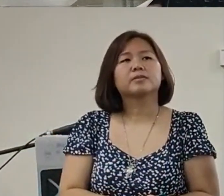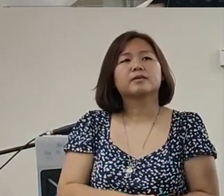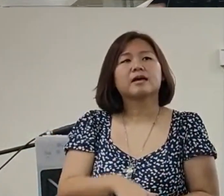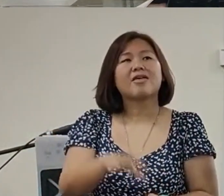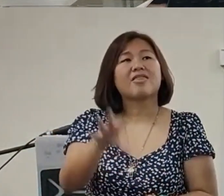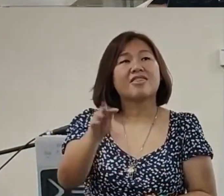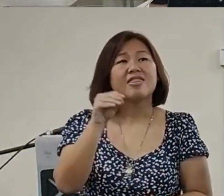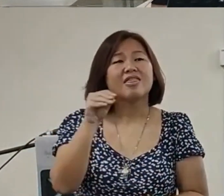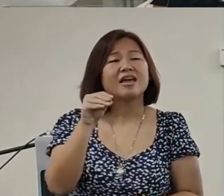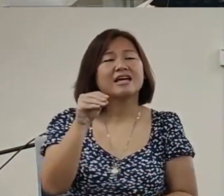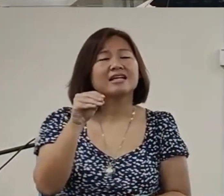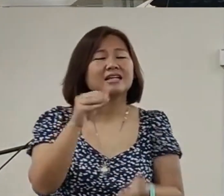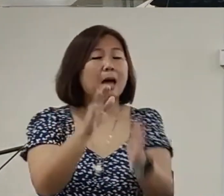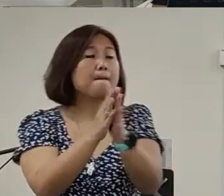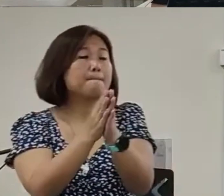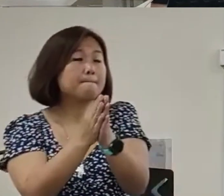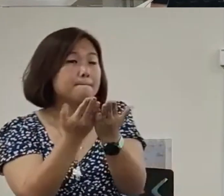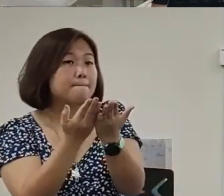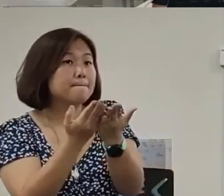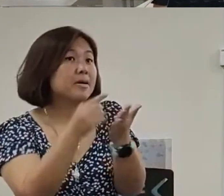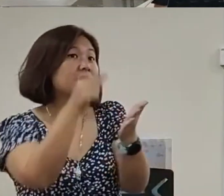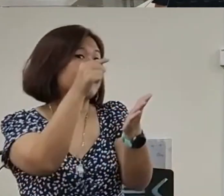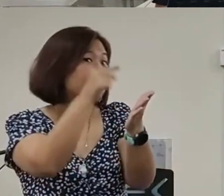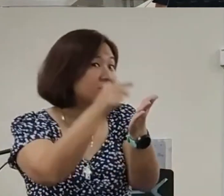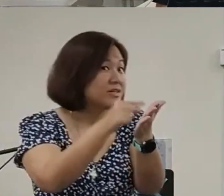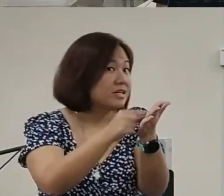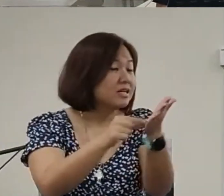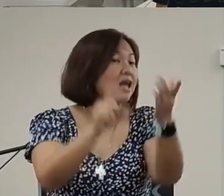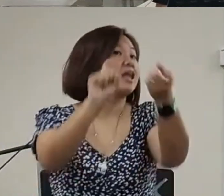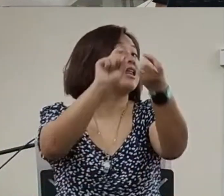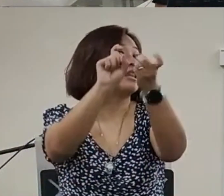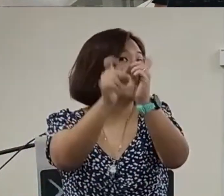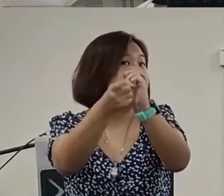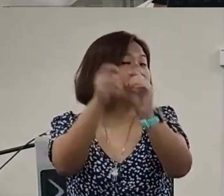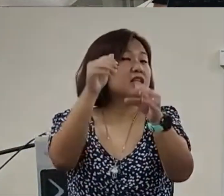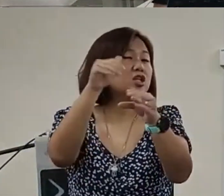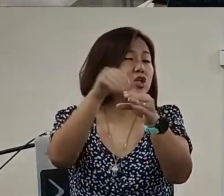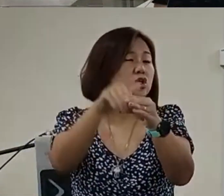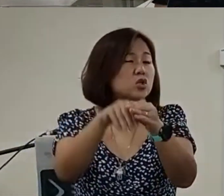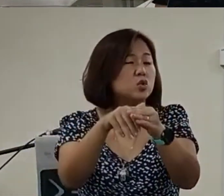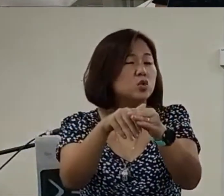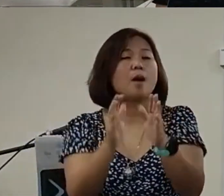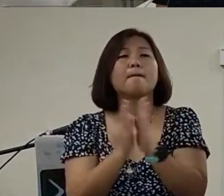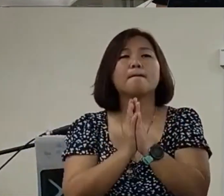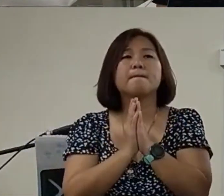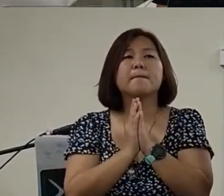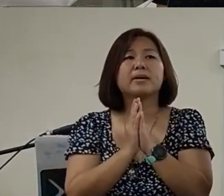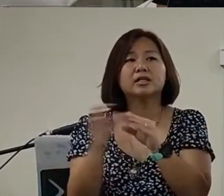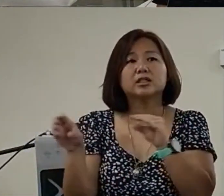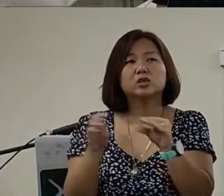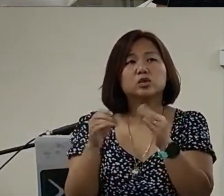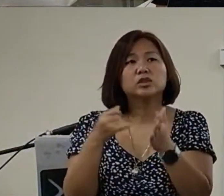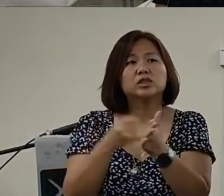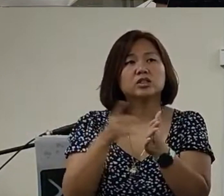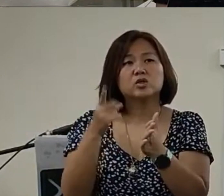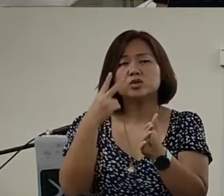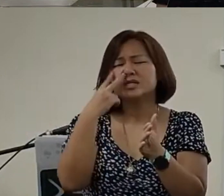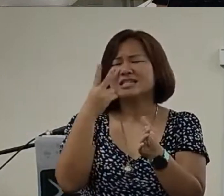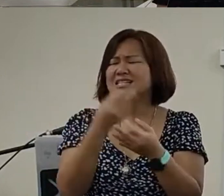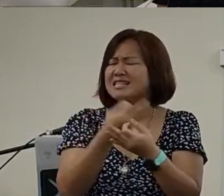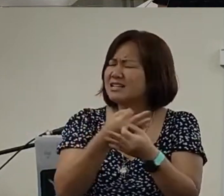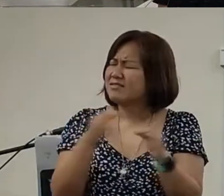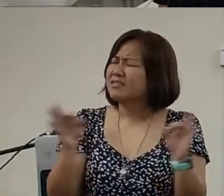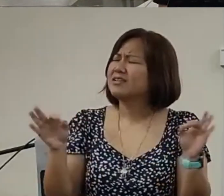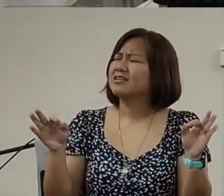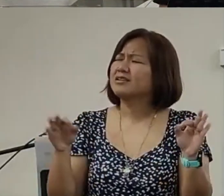turn it into your prayer this is important and this is a new start for some of you do it you going to see new freedom